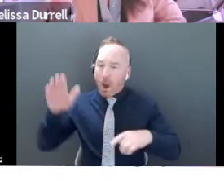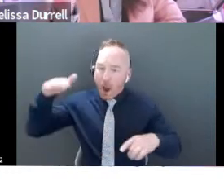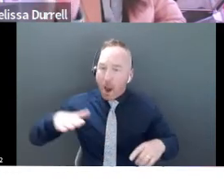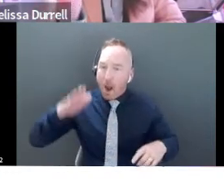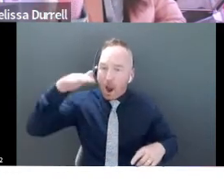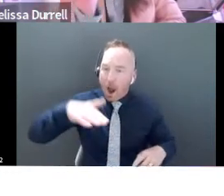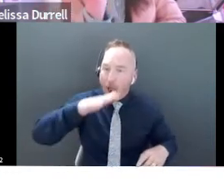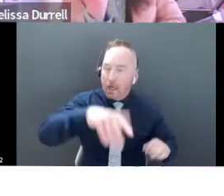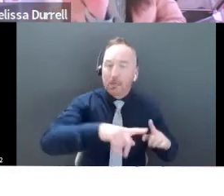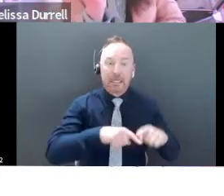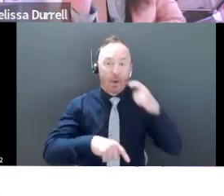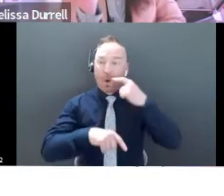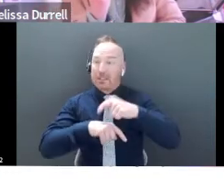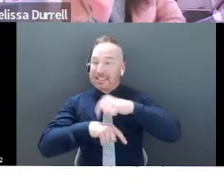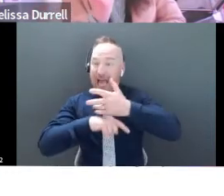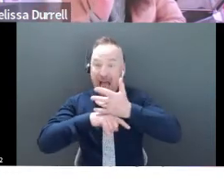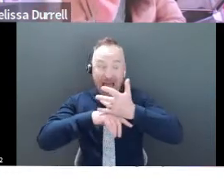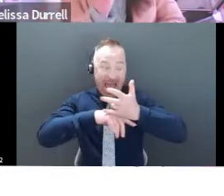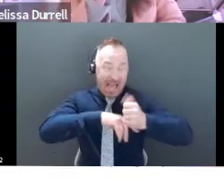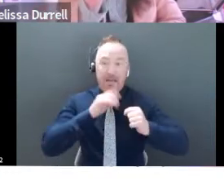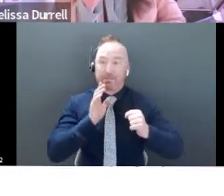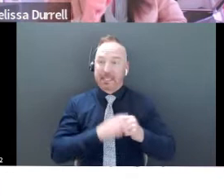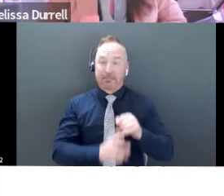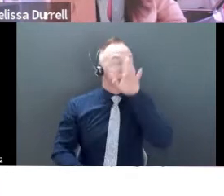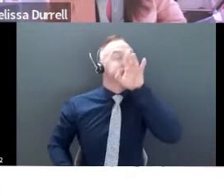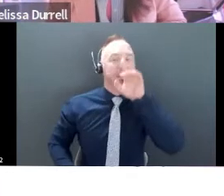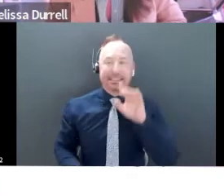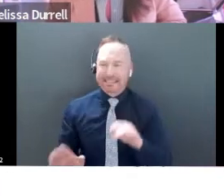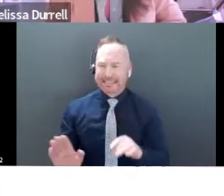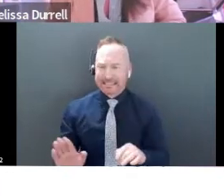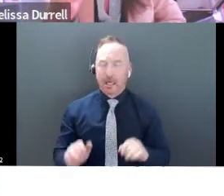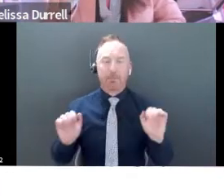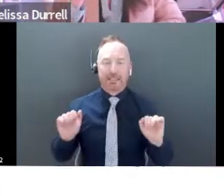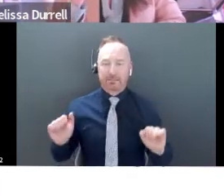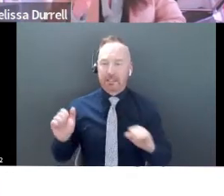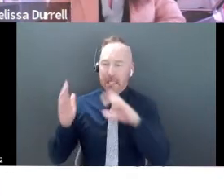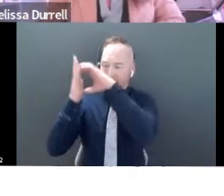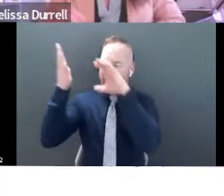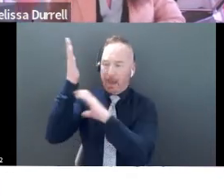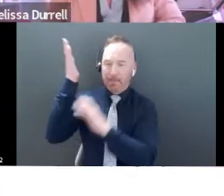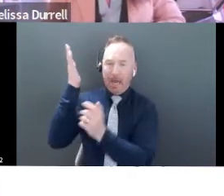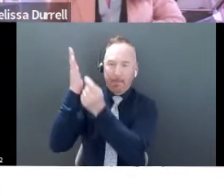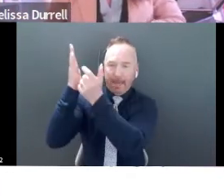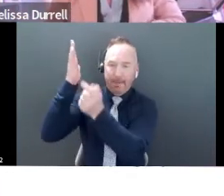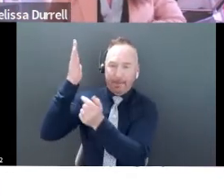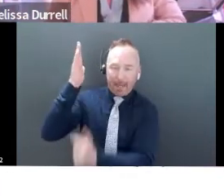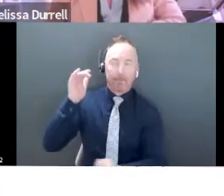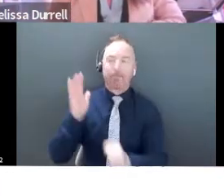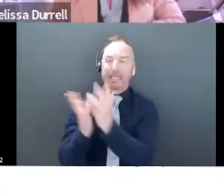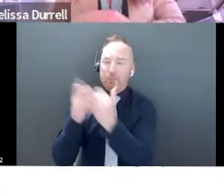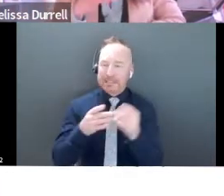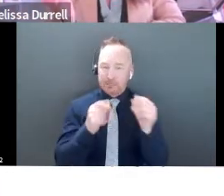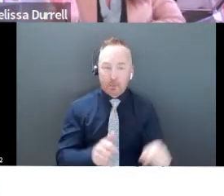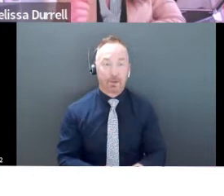end. So make sure you've got a few little things in there that you can cut so that you can really land that at the end. Okay. Then we get into deck